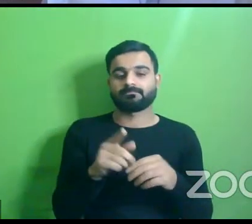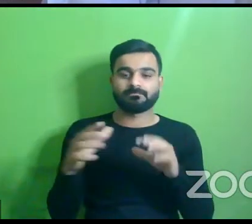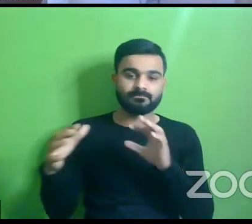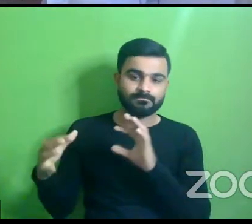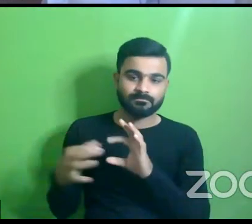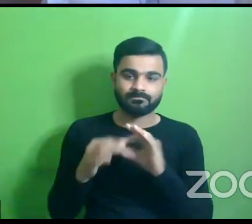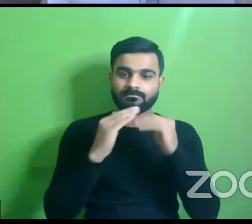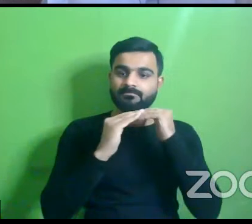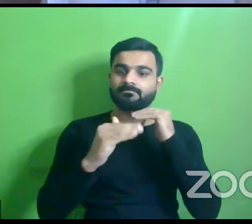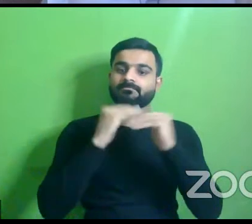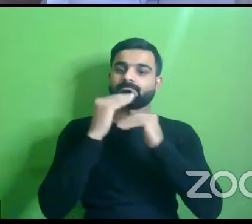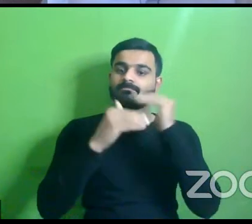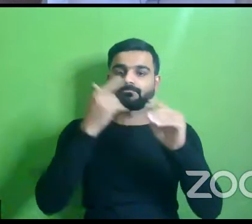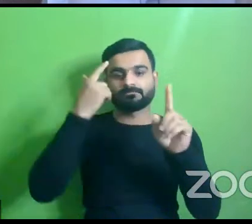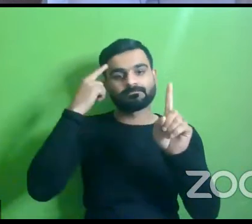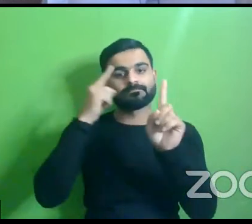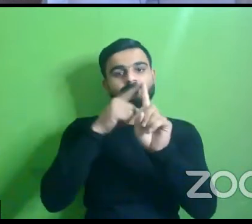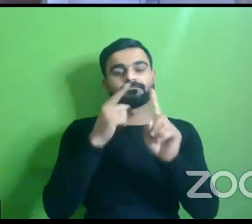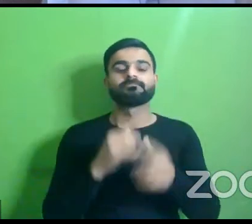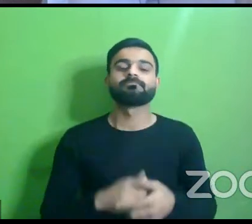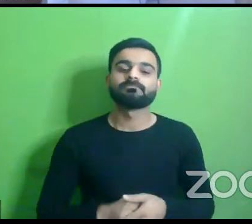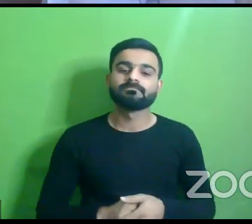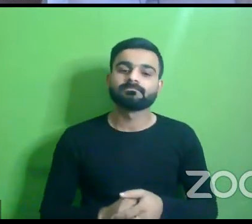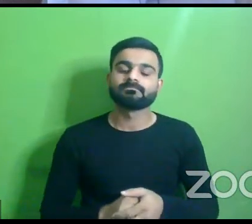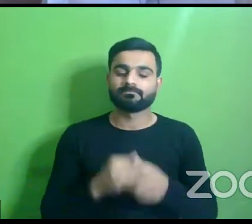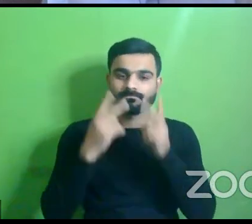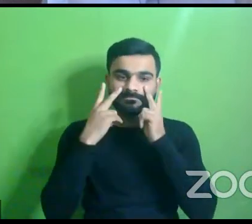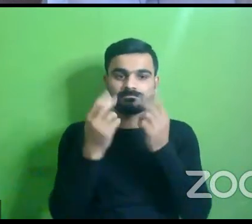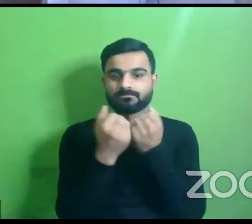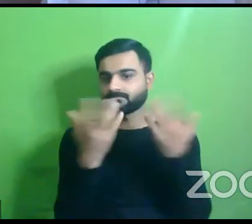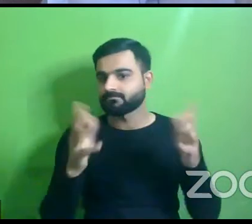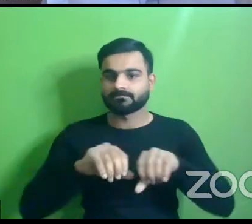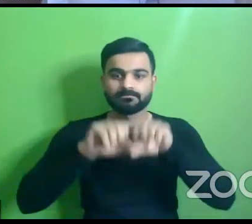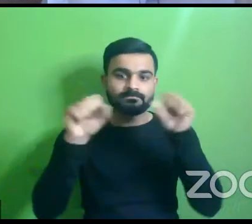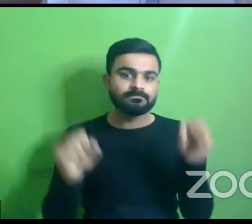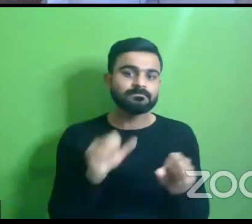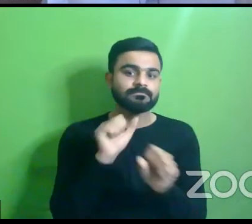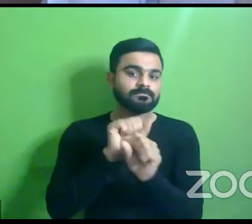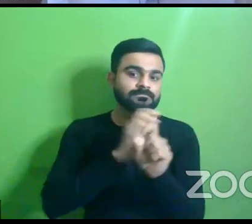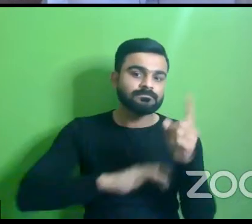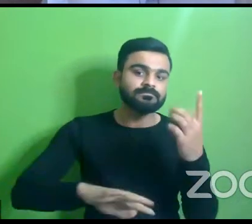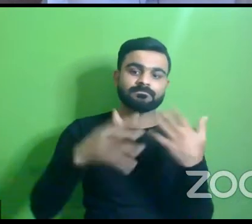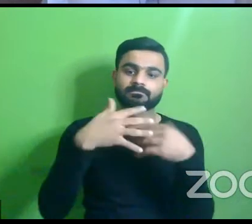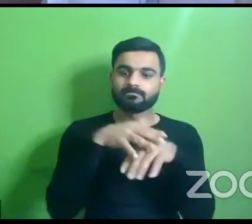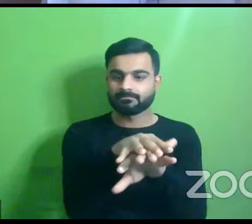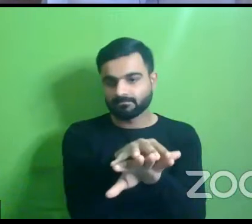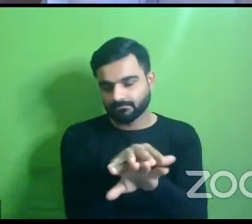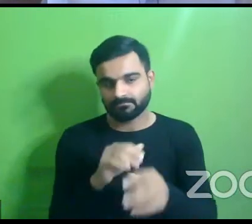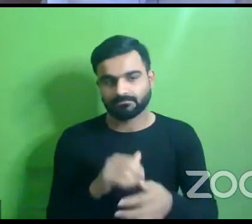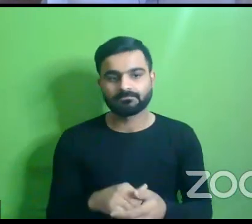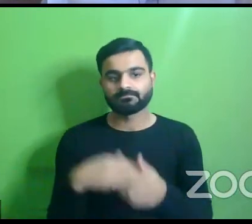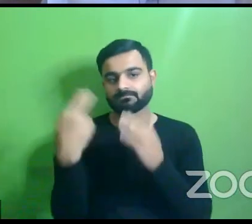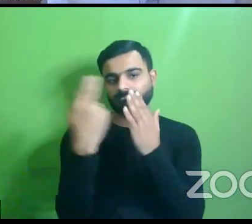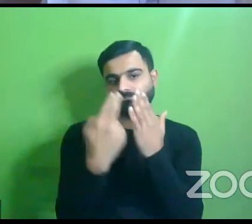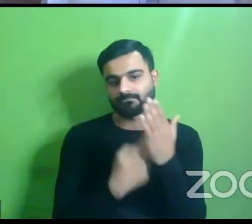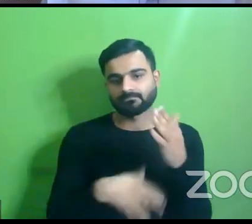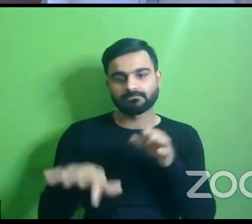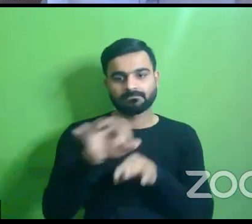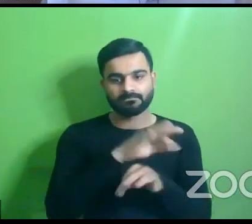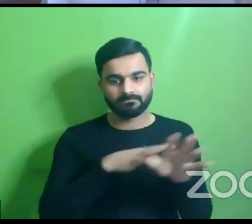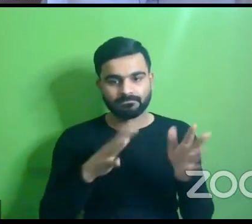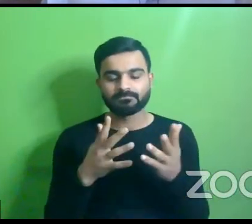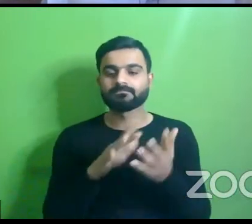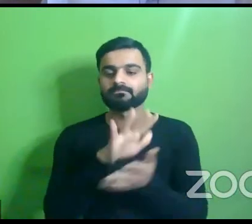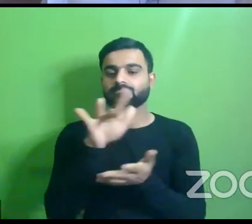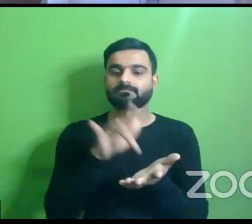the sustainable development goals so i see this entire body of work on inclusive uh design of cities and urban